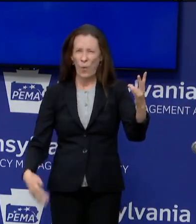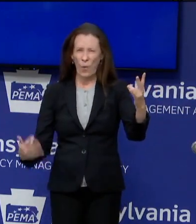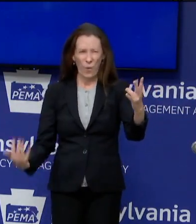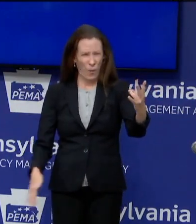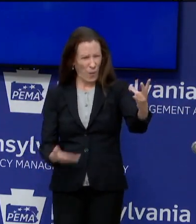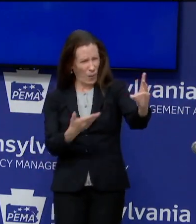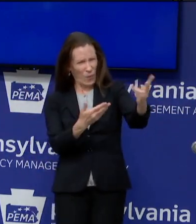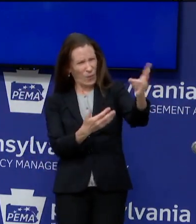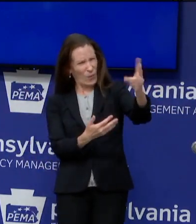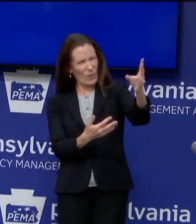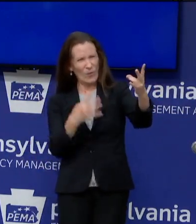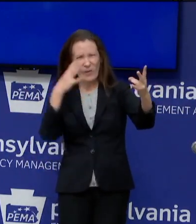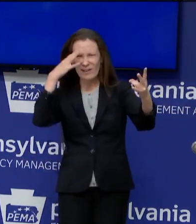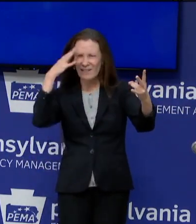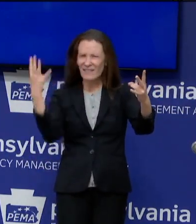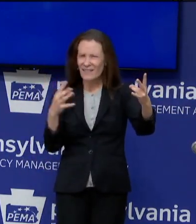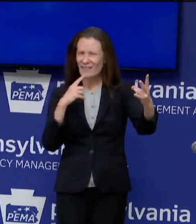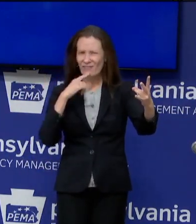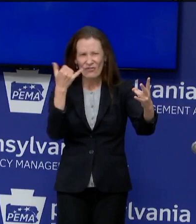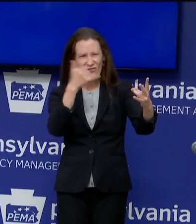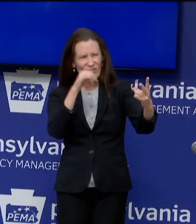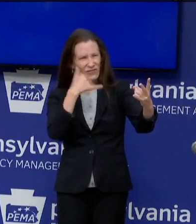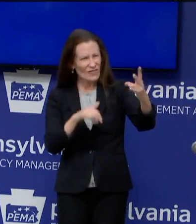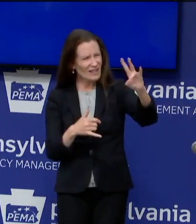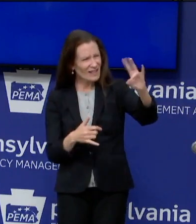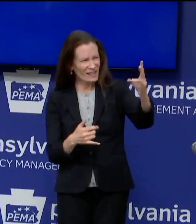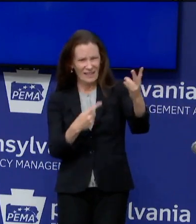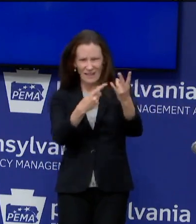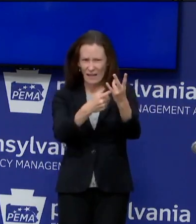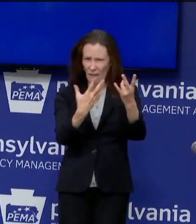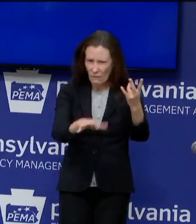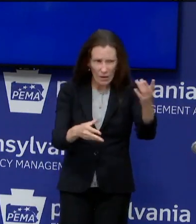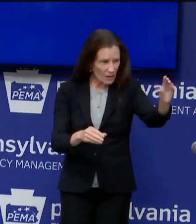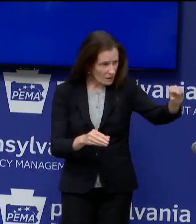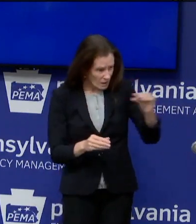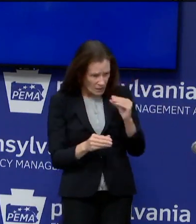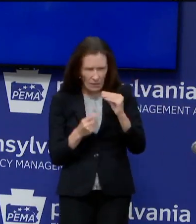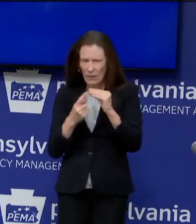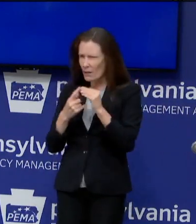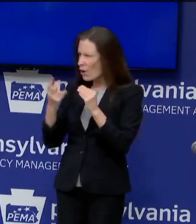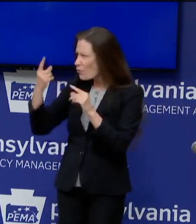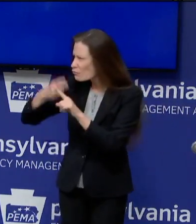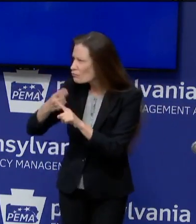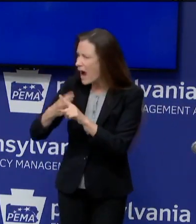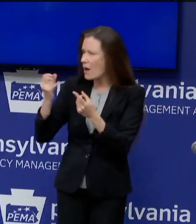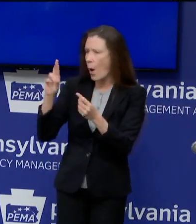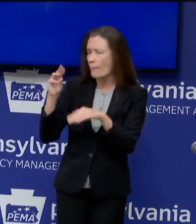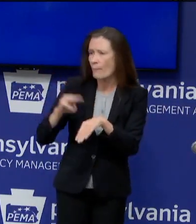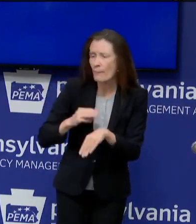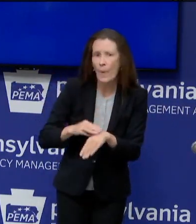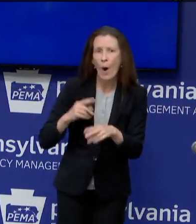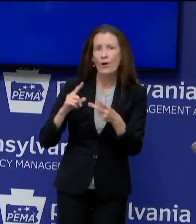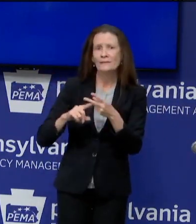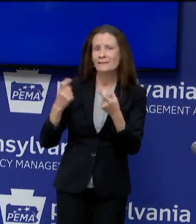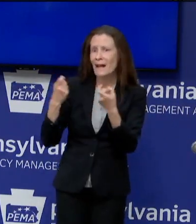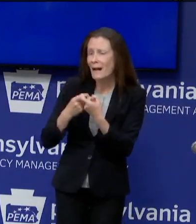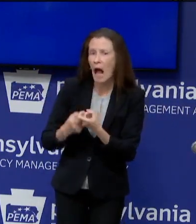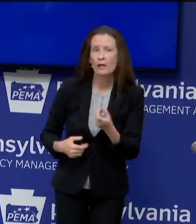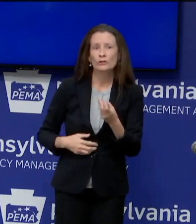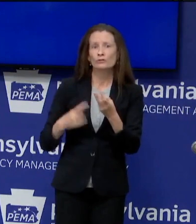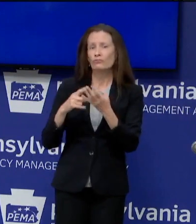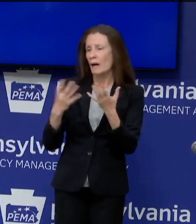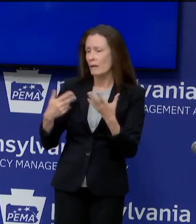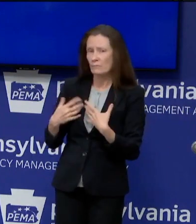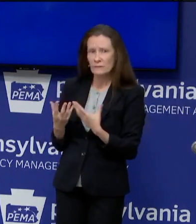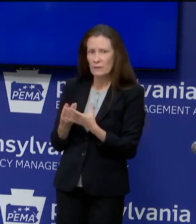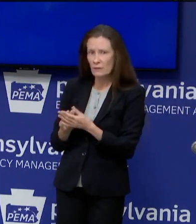all of it on $7.25 an hour. That's hard to imagine if somebody is making $35,000 or $40,000 a year, let